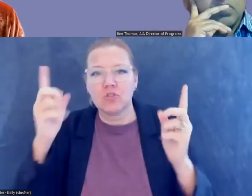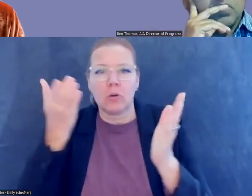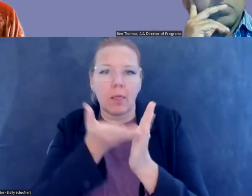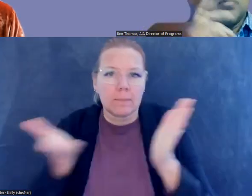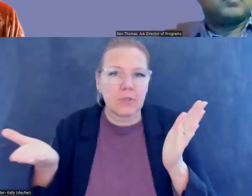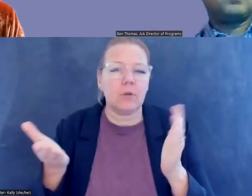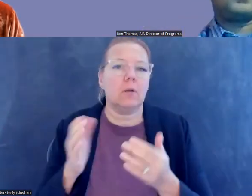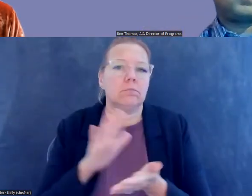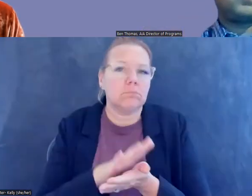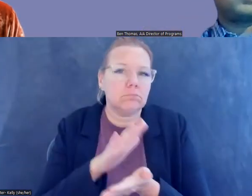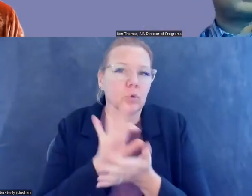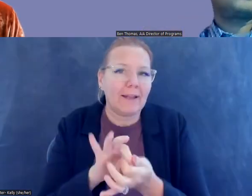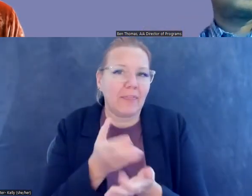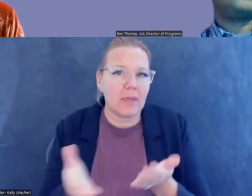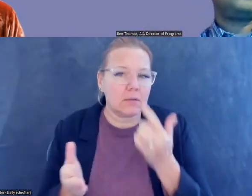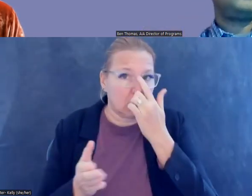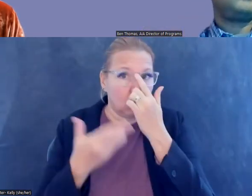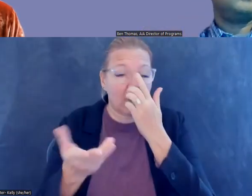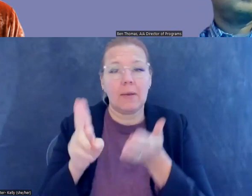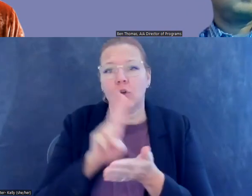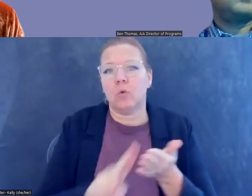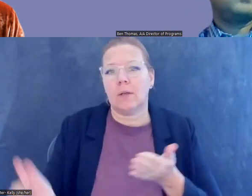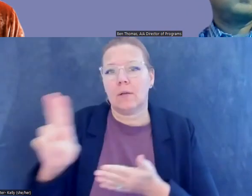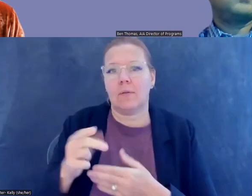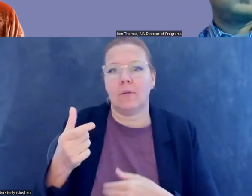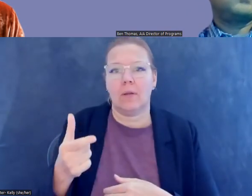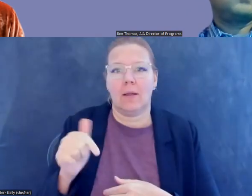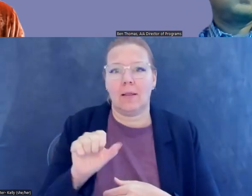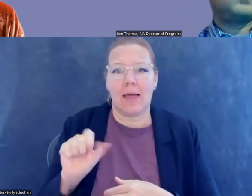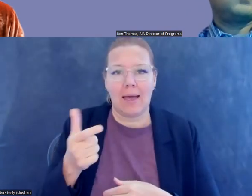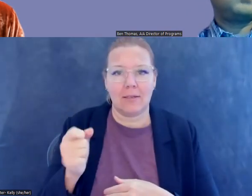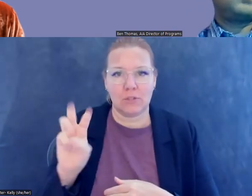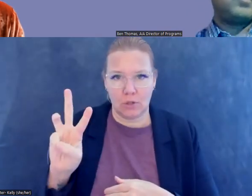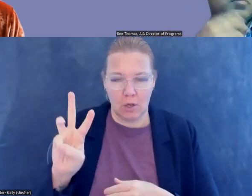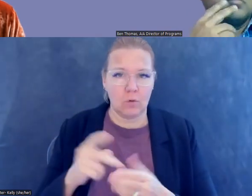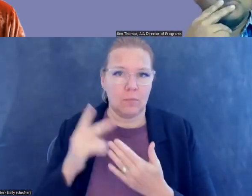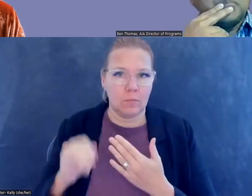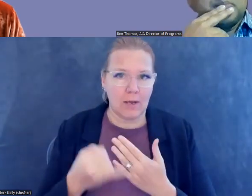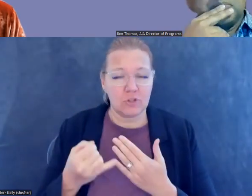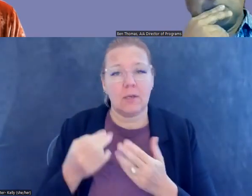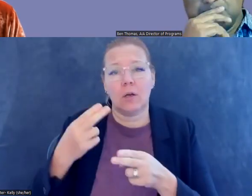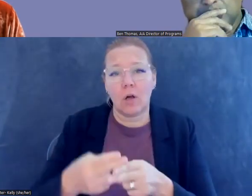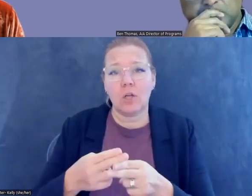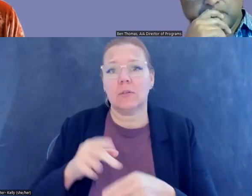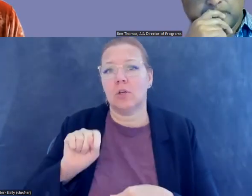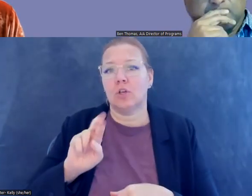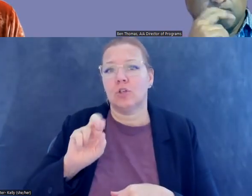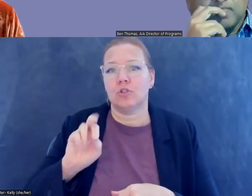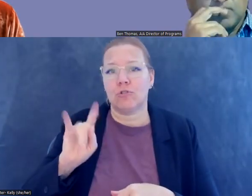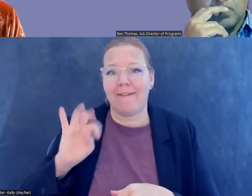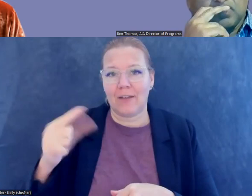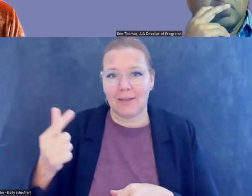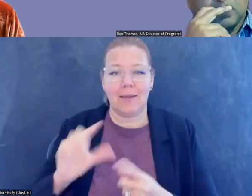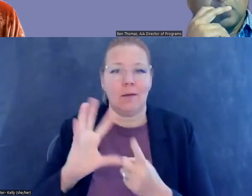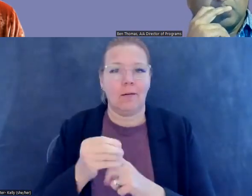recommend the University of Glasgow's Project called Trafficking Culture. Um, so if you Google Trafficking